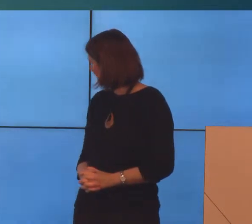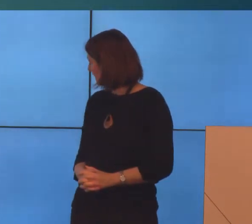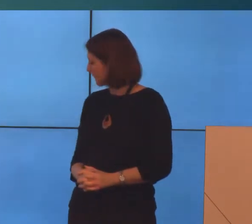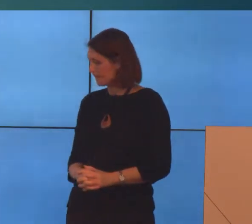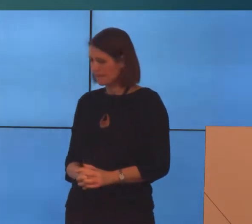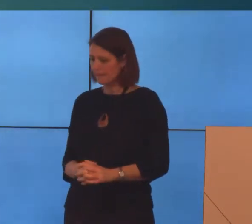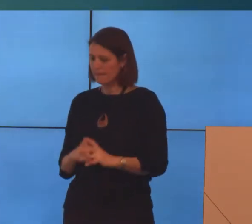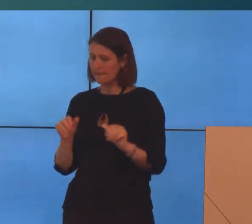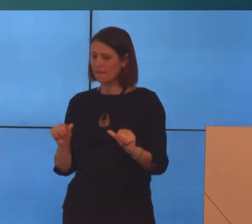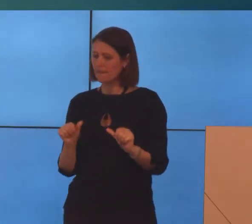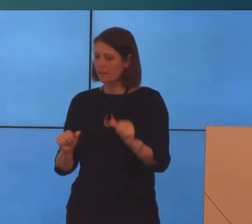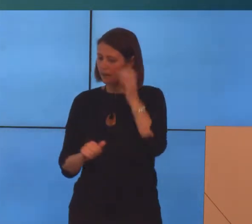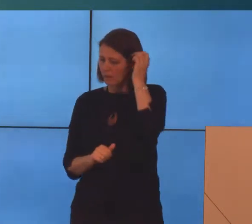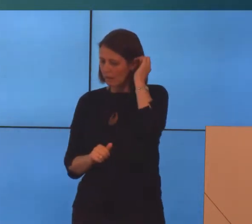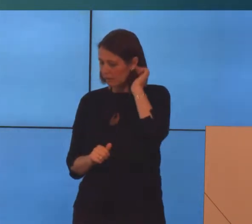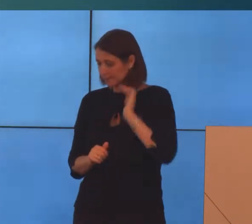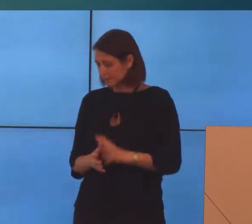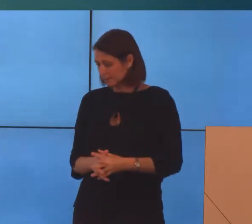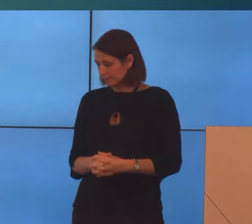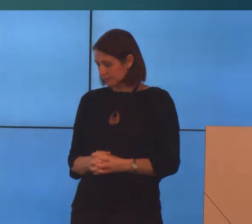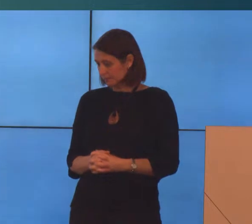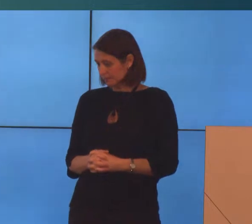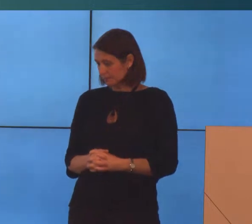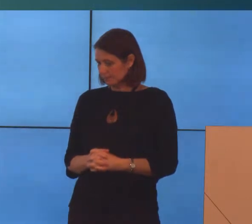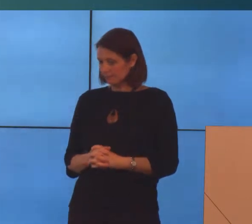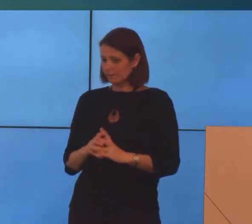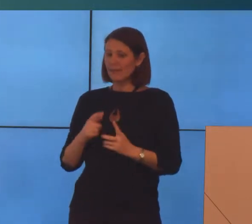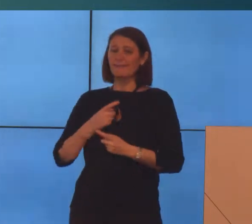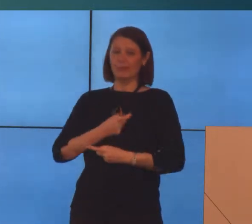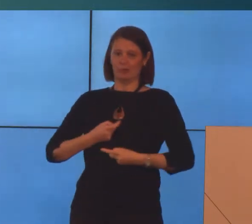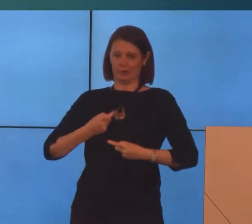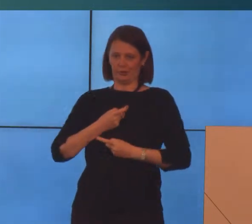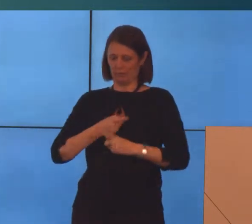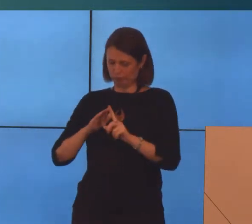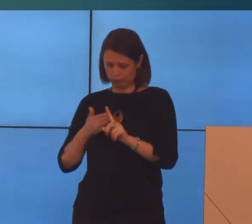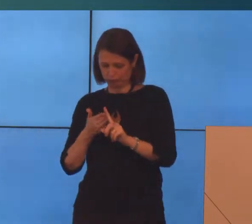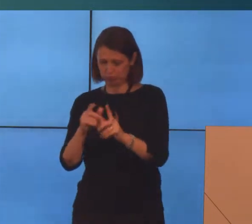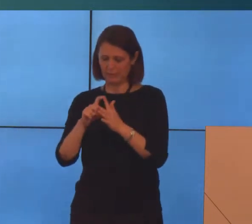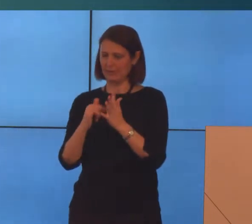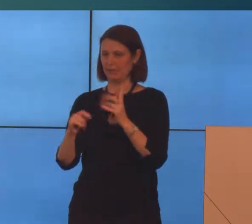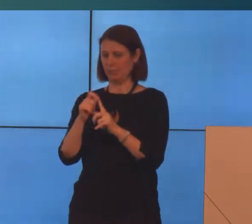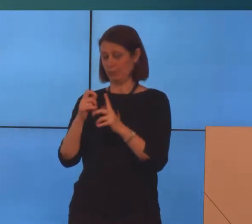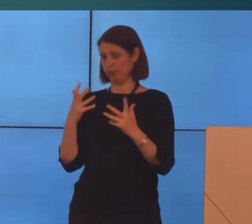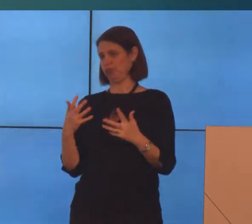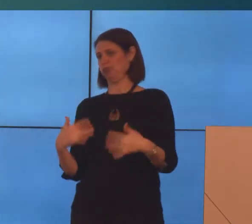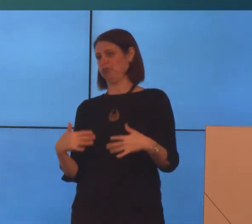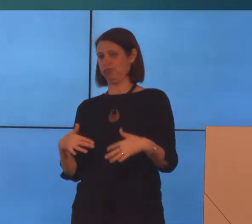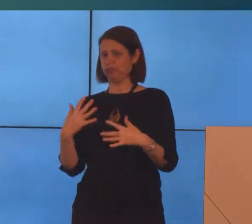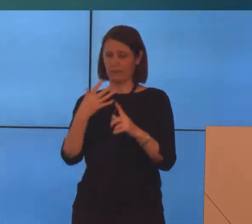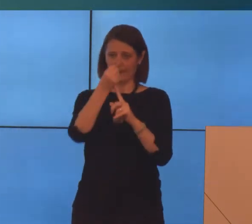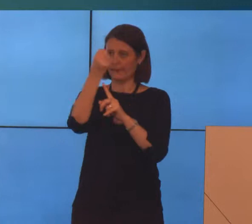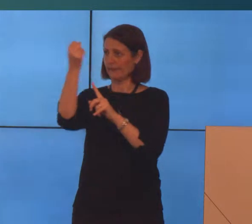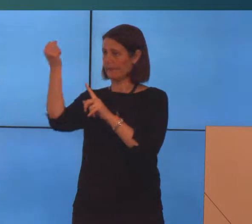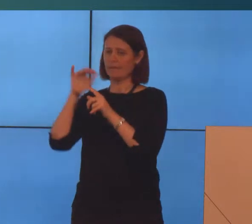Okay, so frustrations navigating the DSP spread across every area of